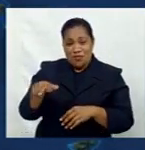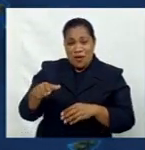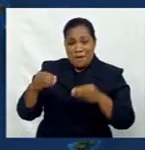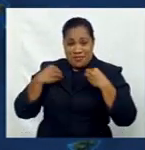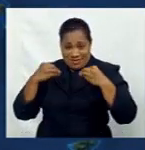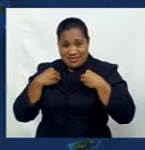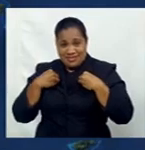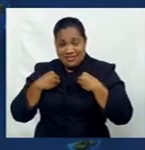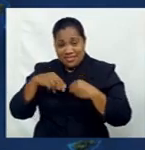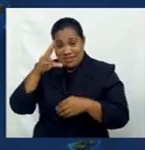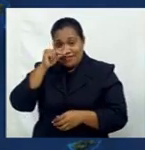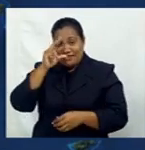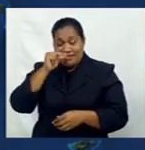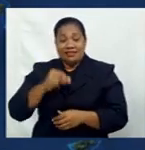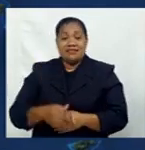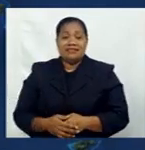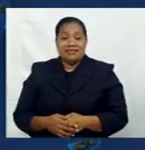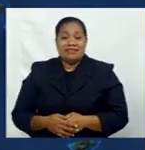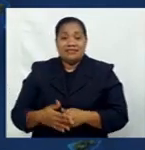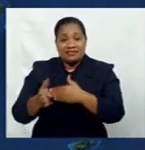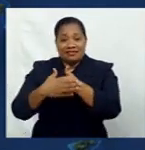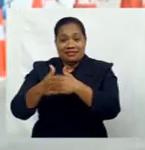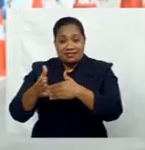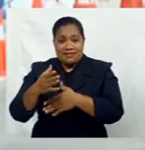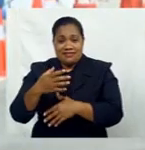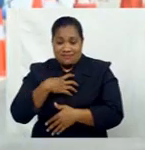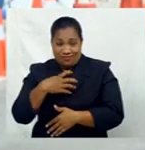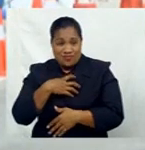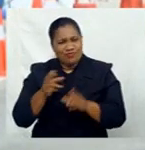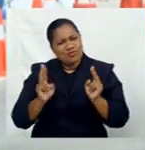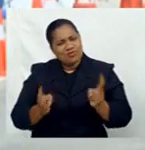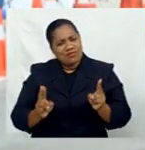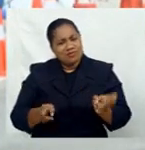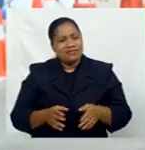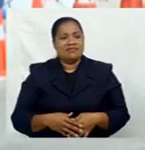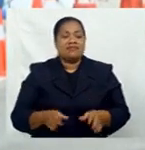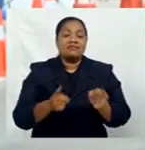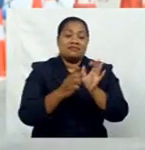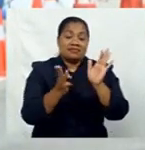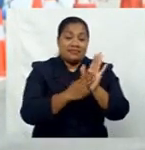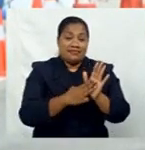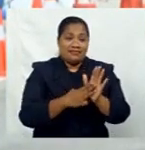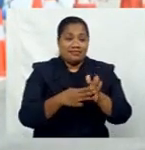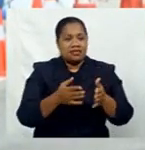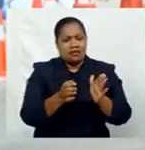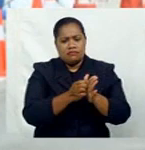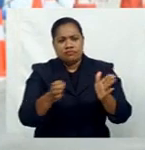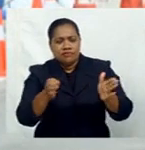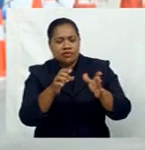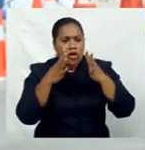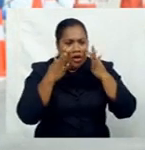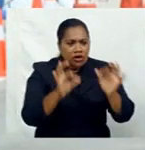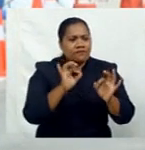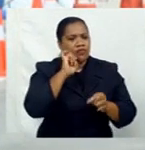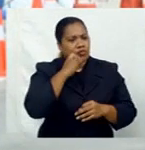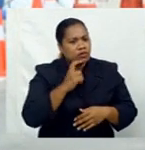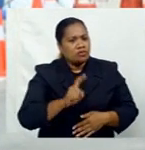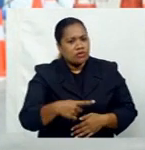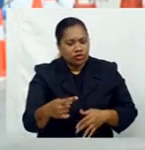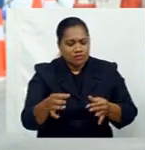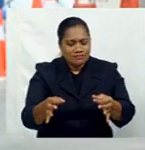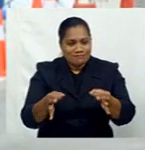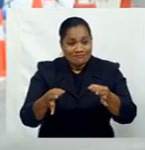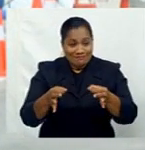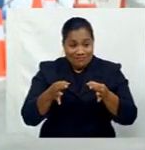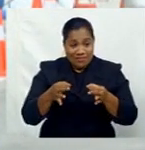being able to now open more normally. The Prime Minister has confirmed the curfew will continue to be scaled back at